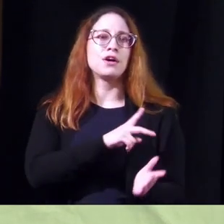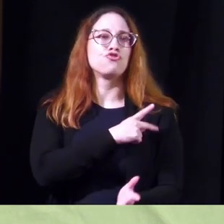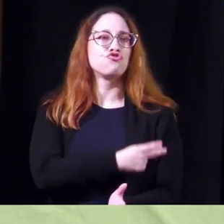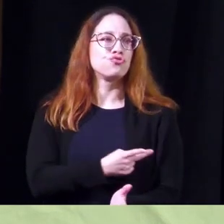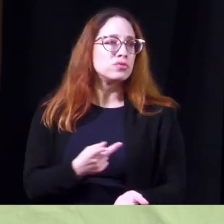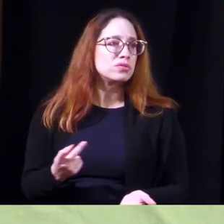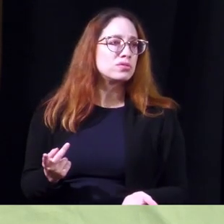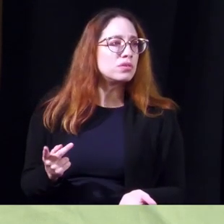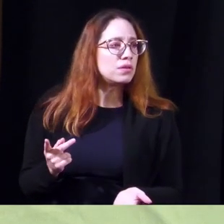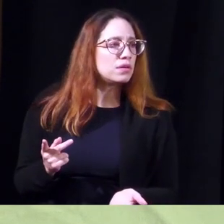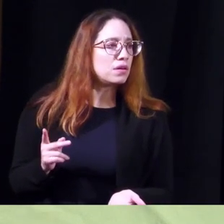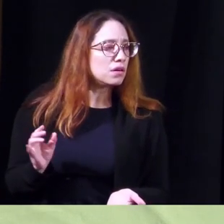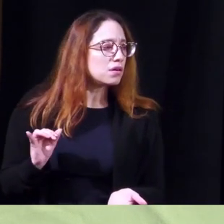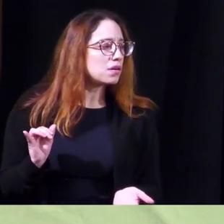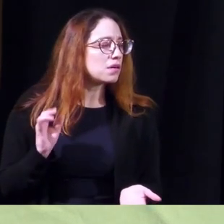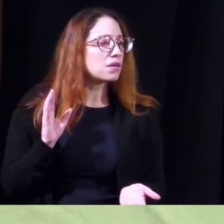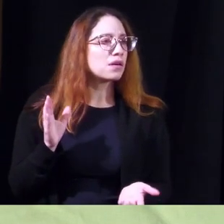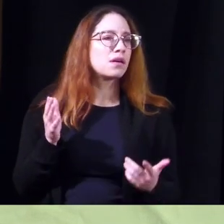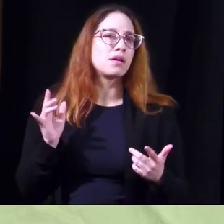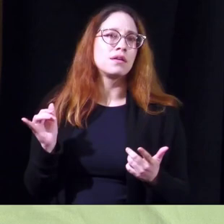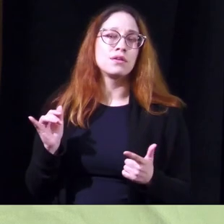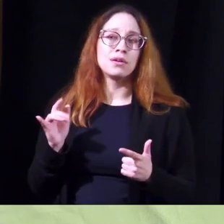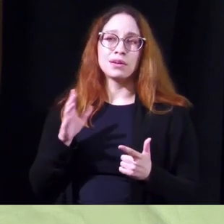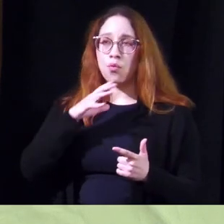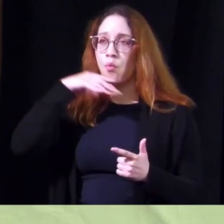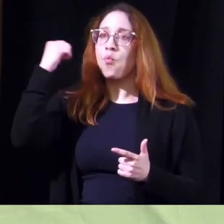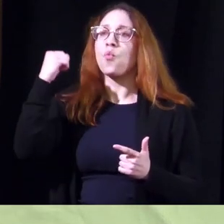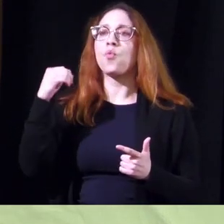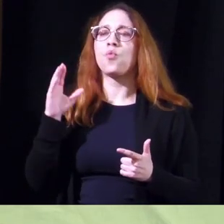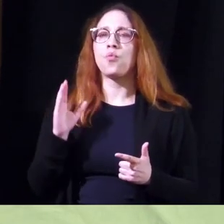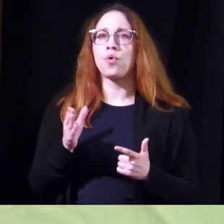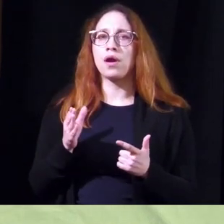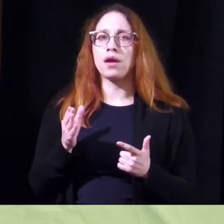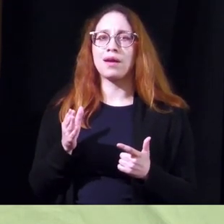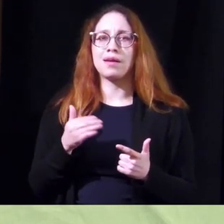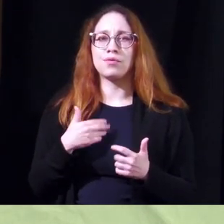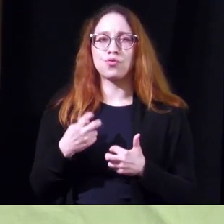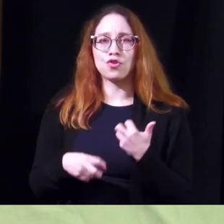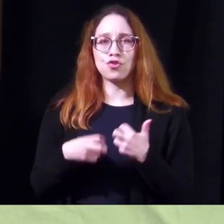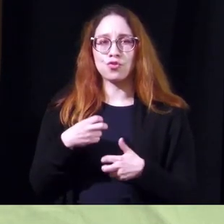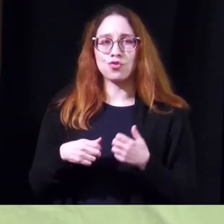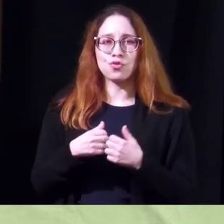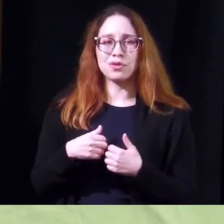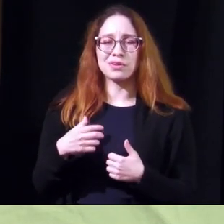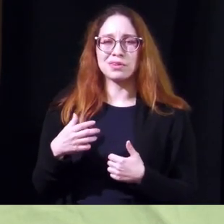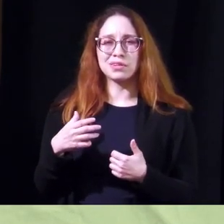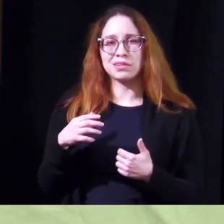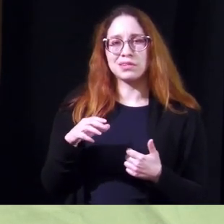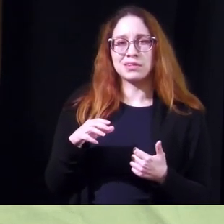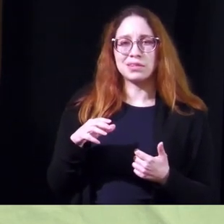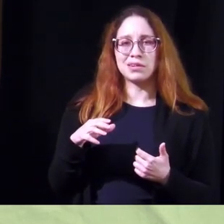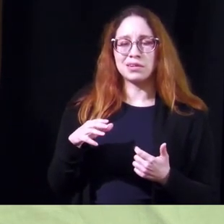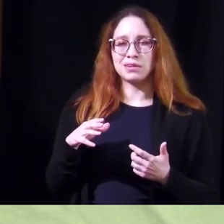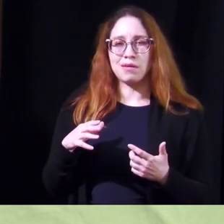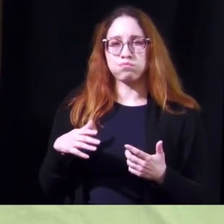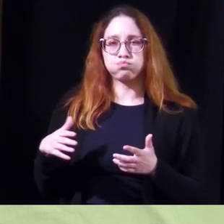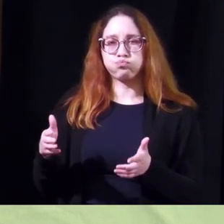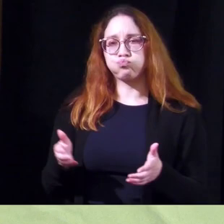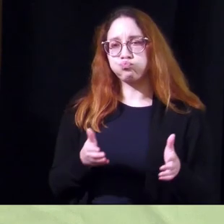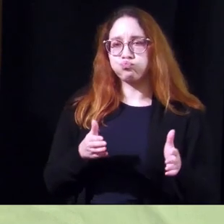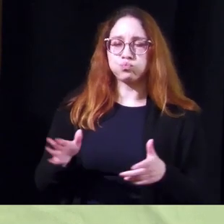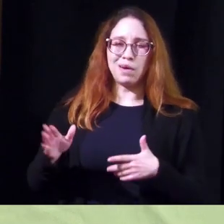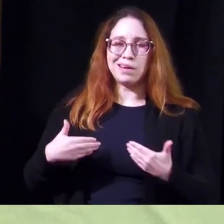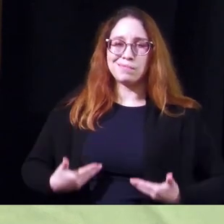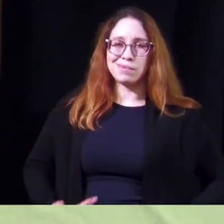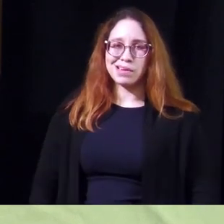uh will especially as we get older we tend to uh have problems with fluid shifts in the lower part of our our body